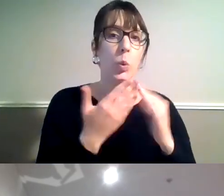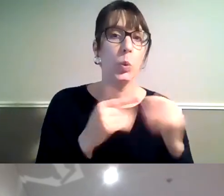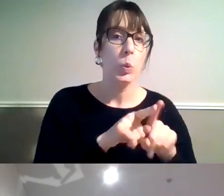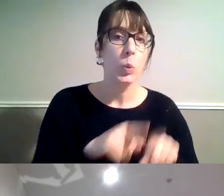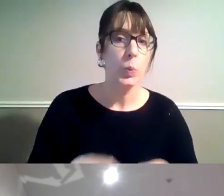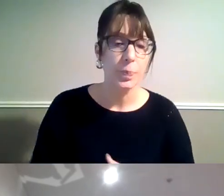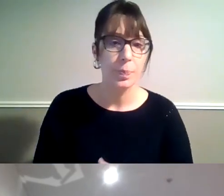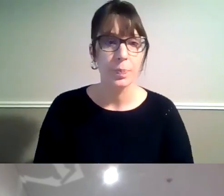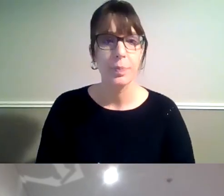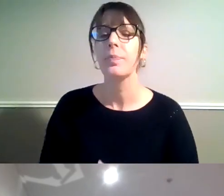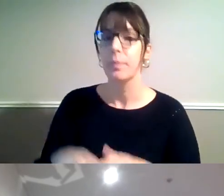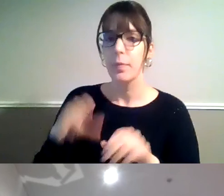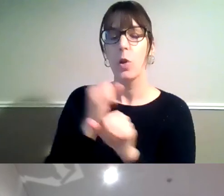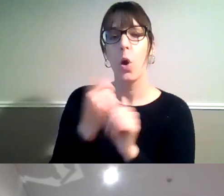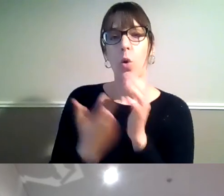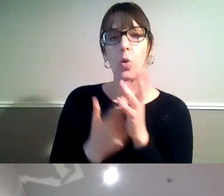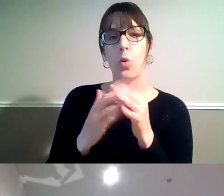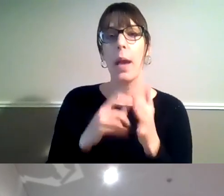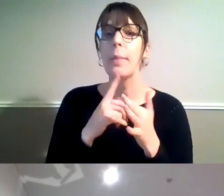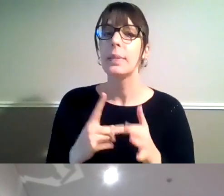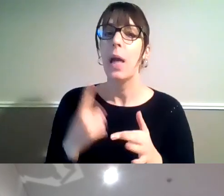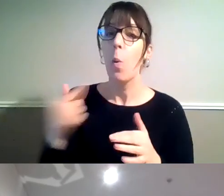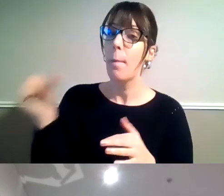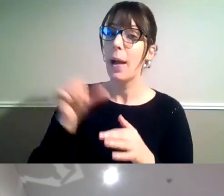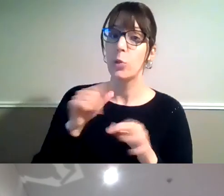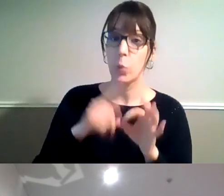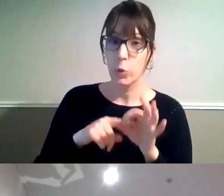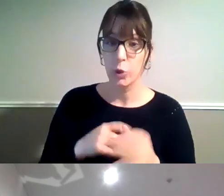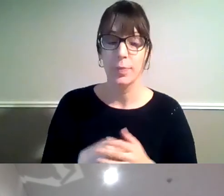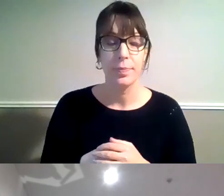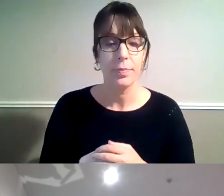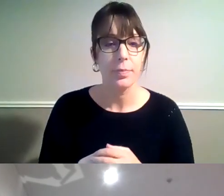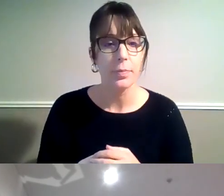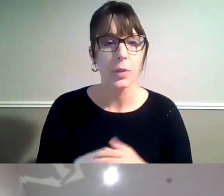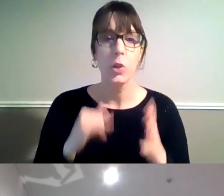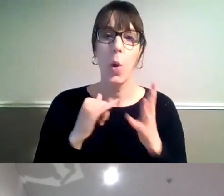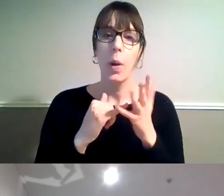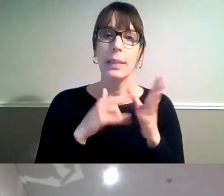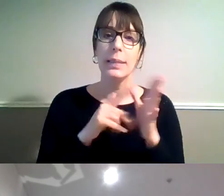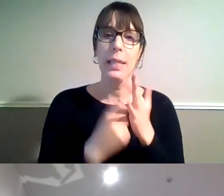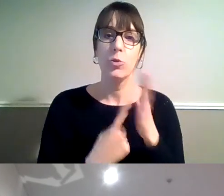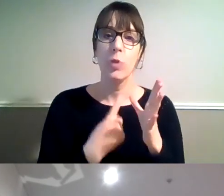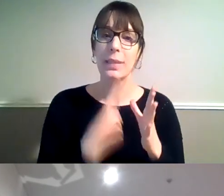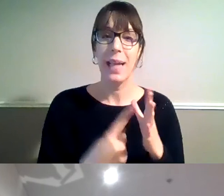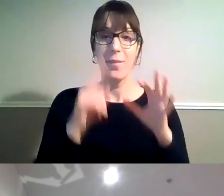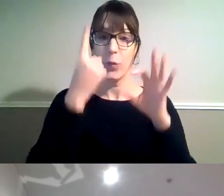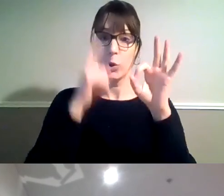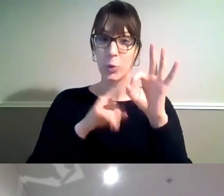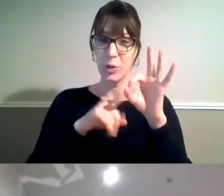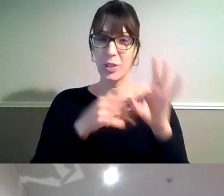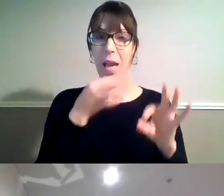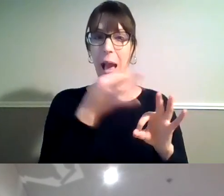let me come back to you for some of the questions. Great so the first one is to you Graeme really and